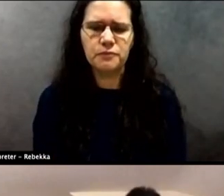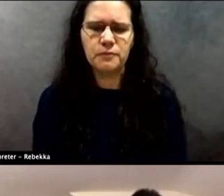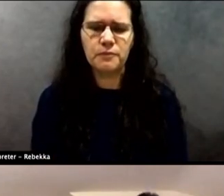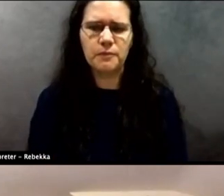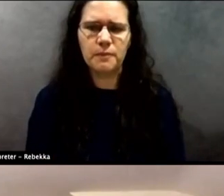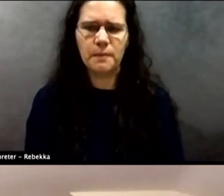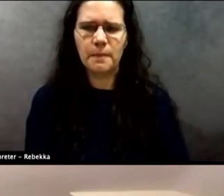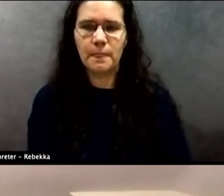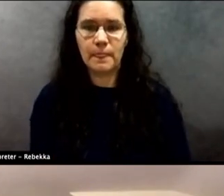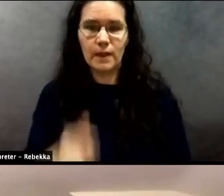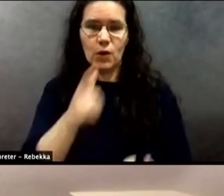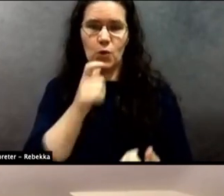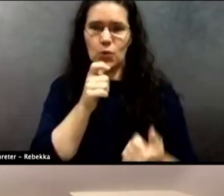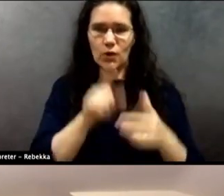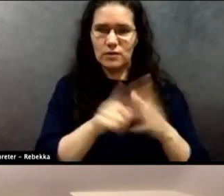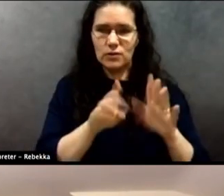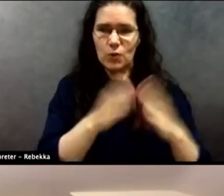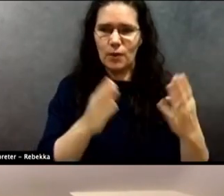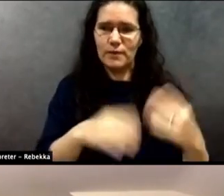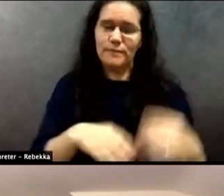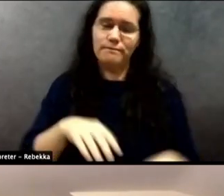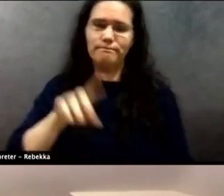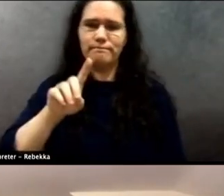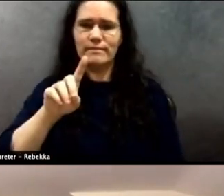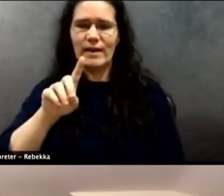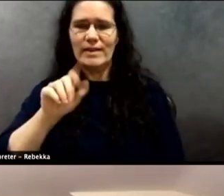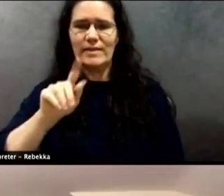Who wants to chime in first? I'll hop in.